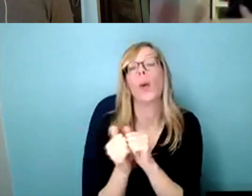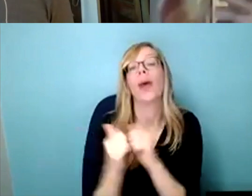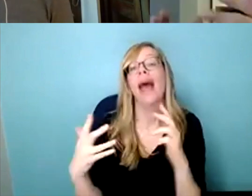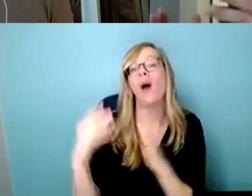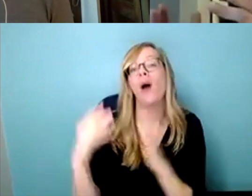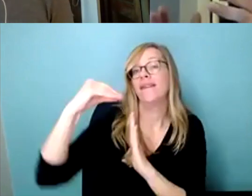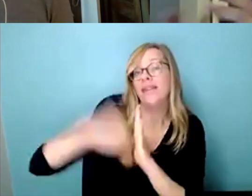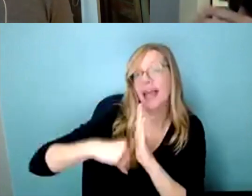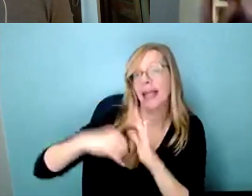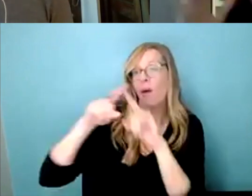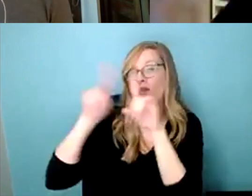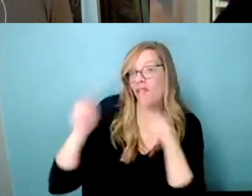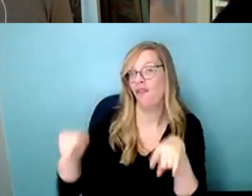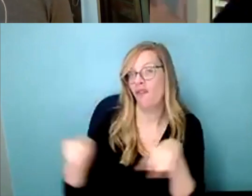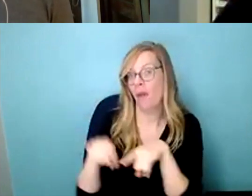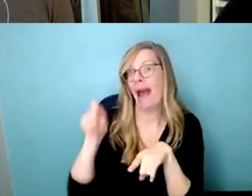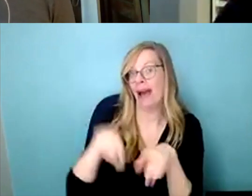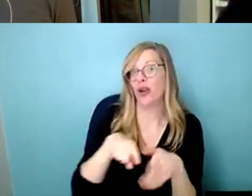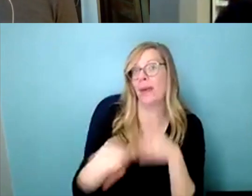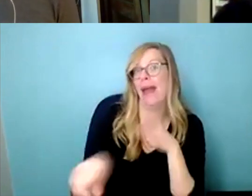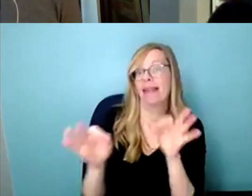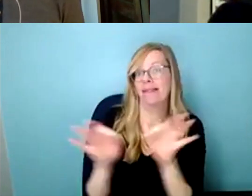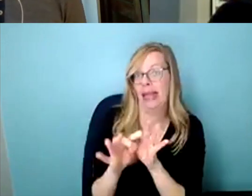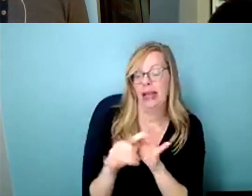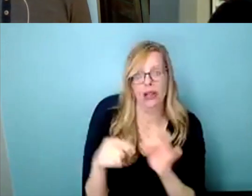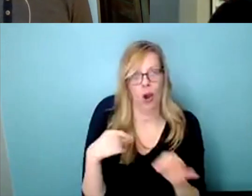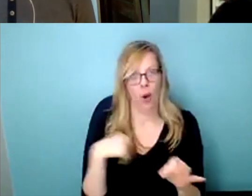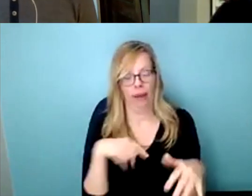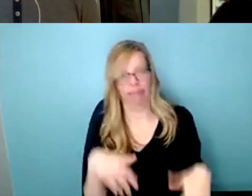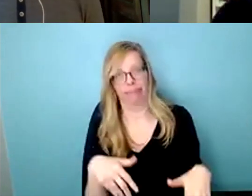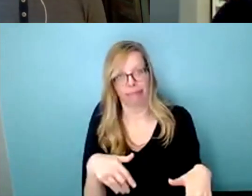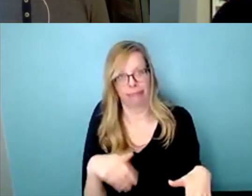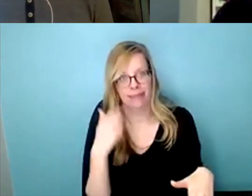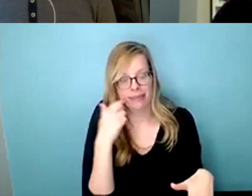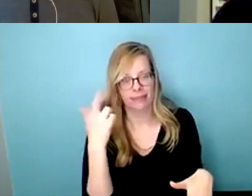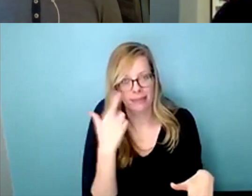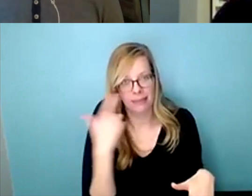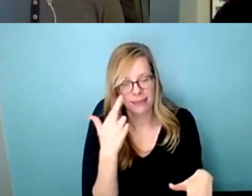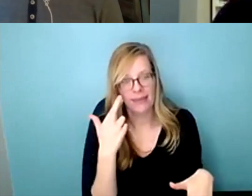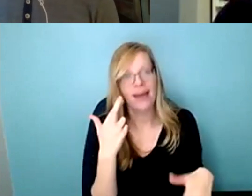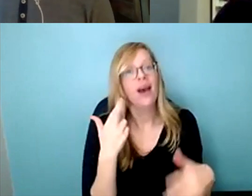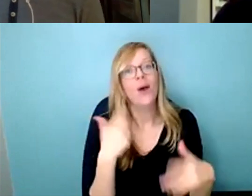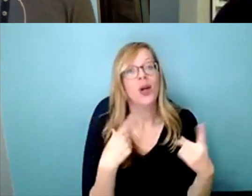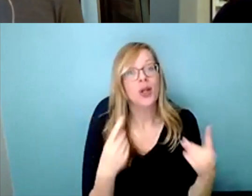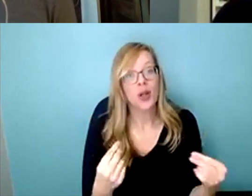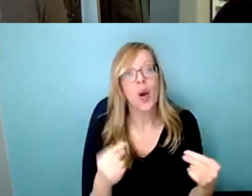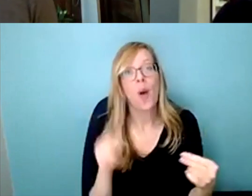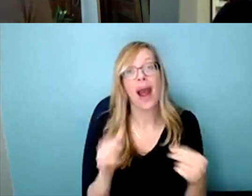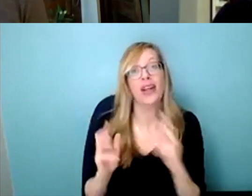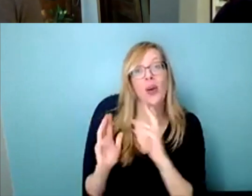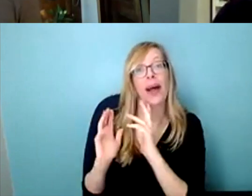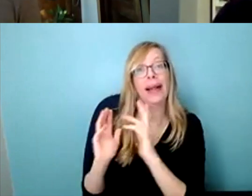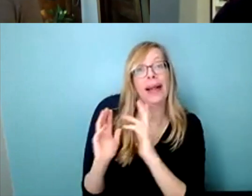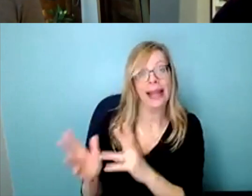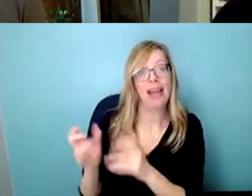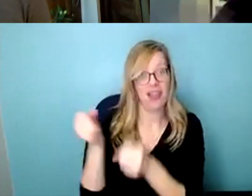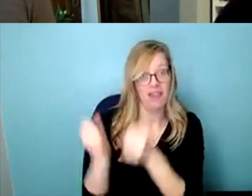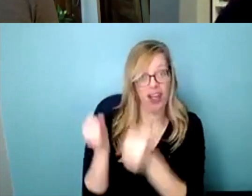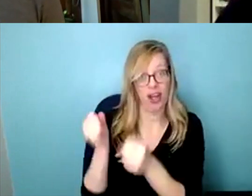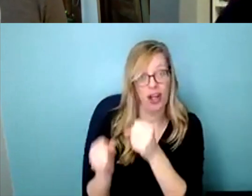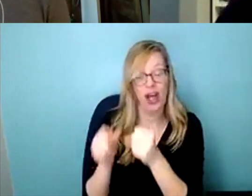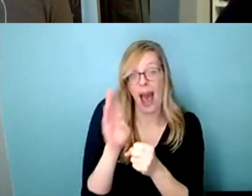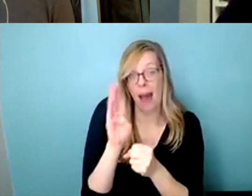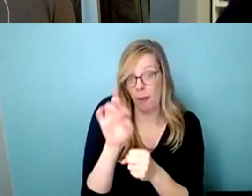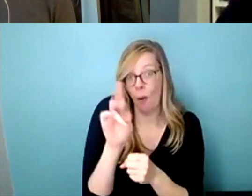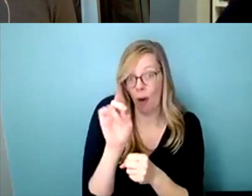certain forms and paying certain fees so we had no idea so we had to what we ended up having to do was leaving the vehicle at the border going